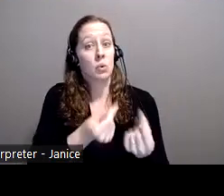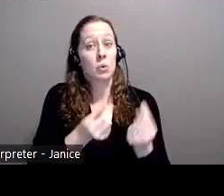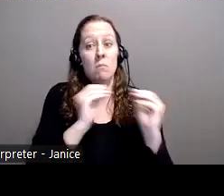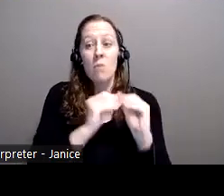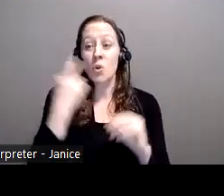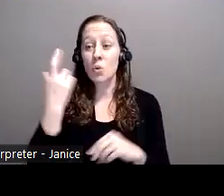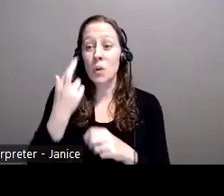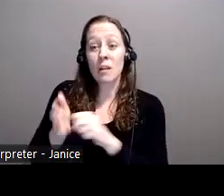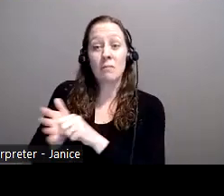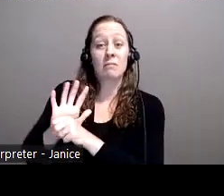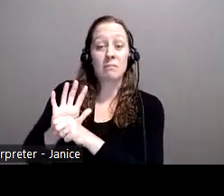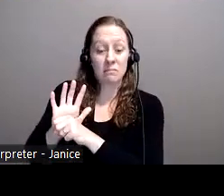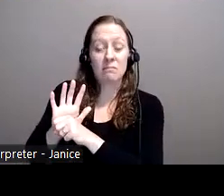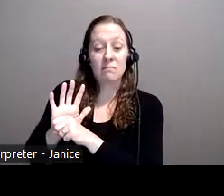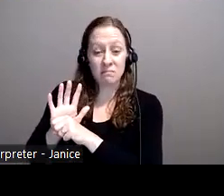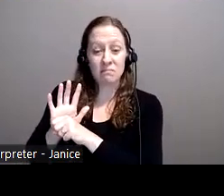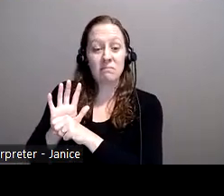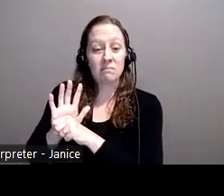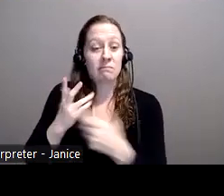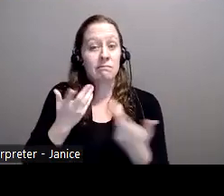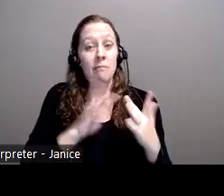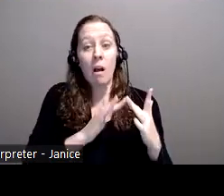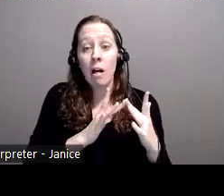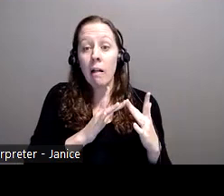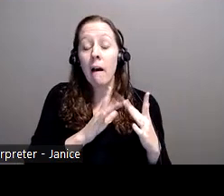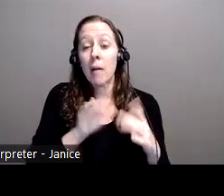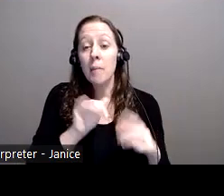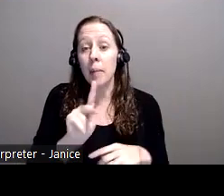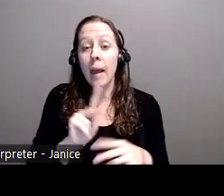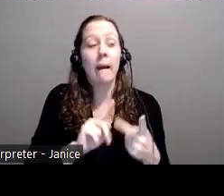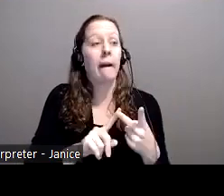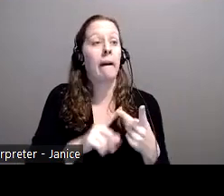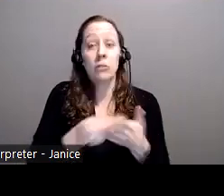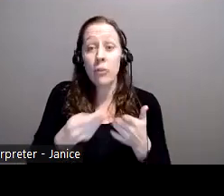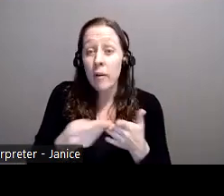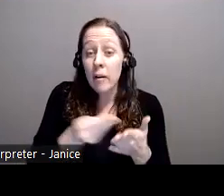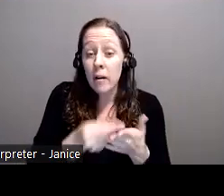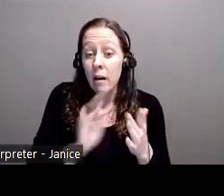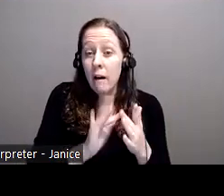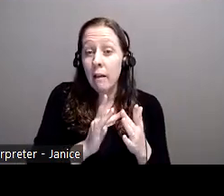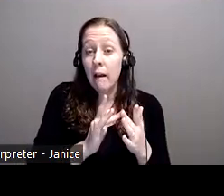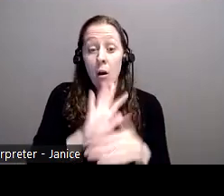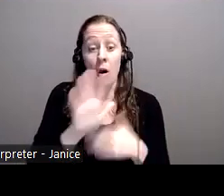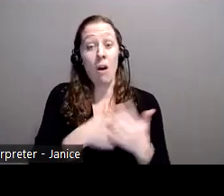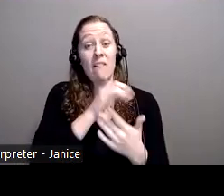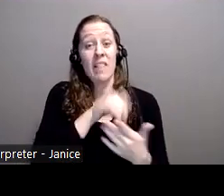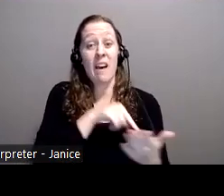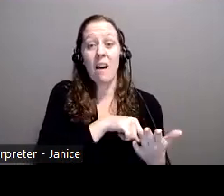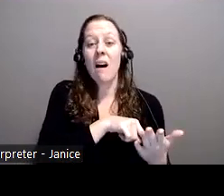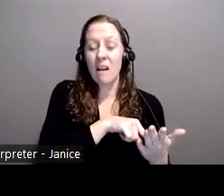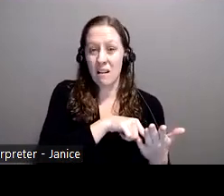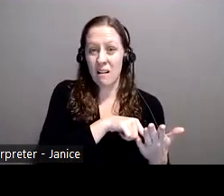whether people are doing more online banking, they're shopping online more than they have in the past, all contribute to that, that